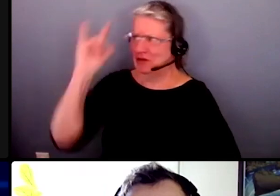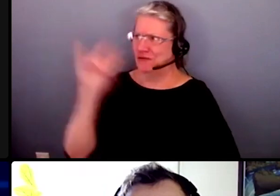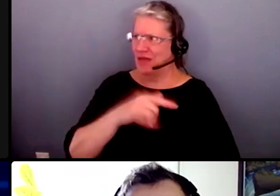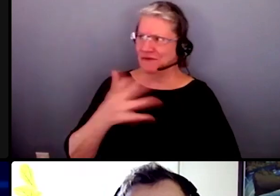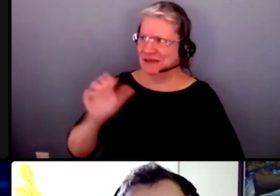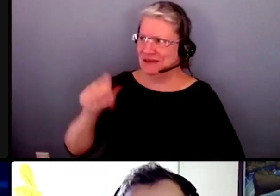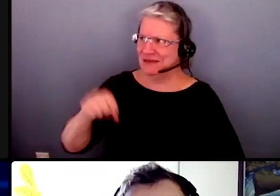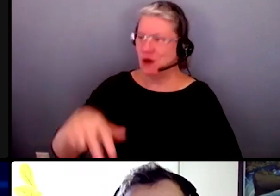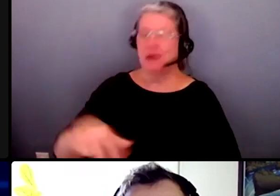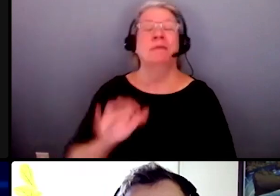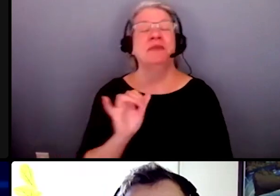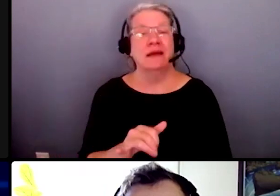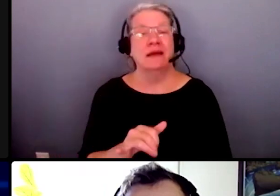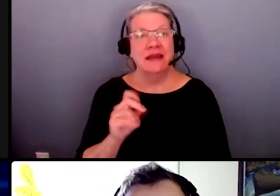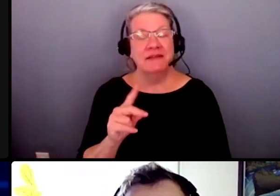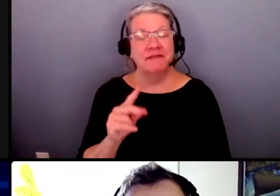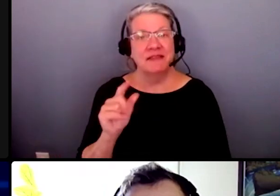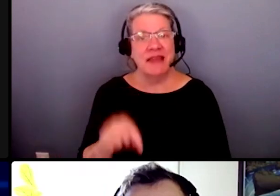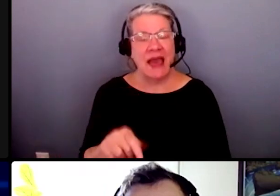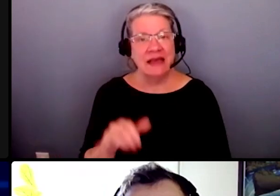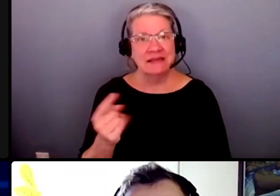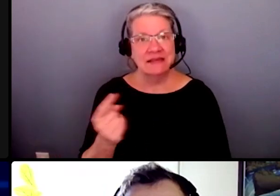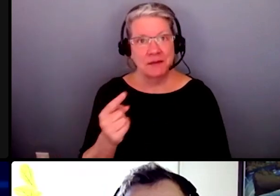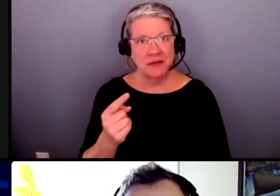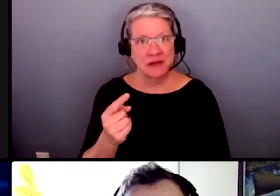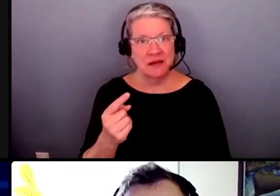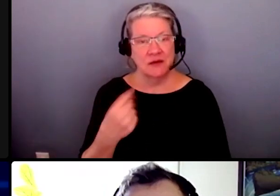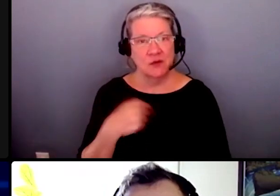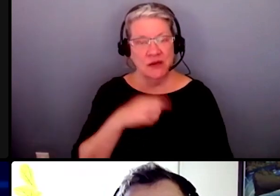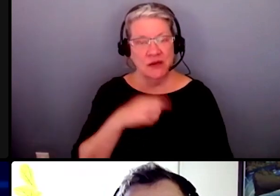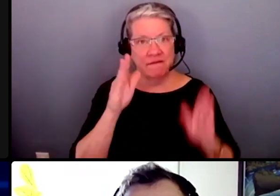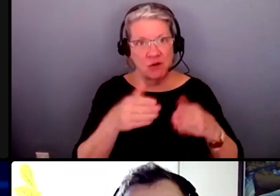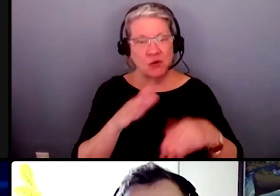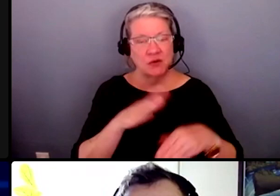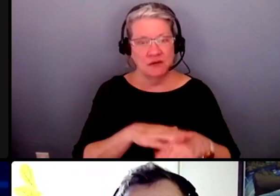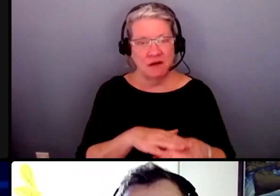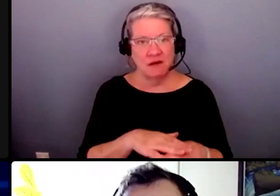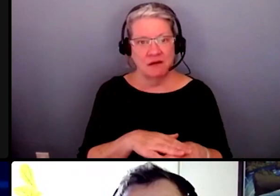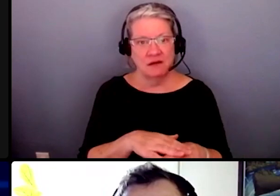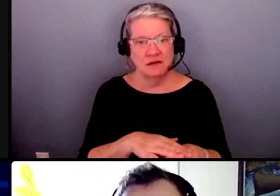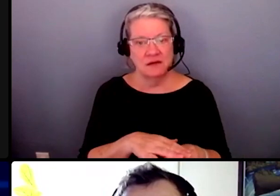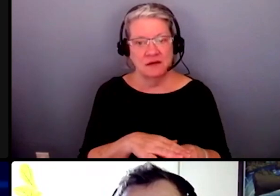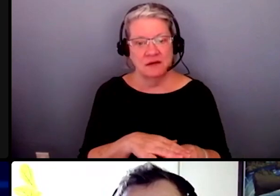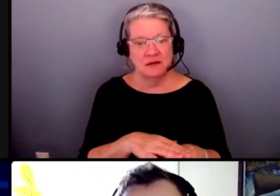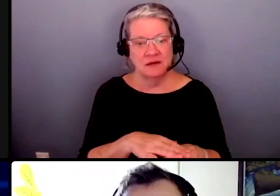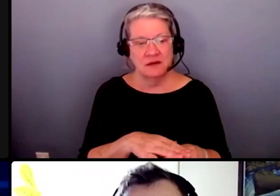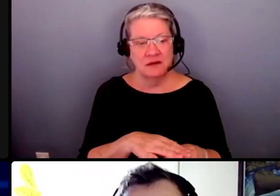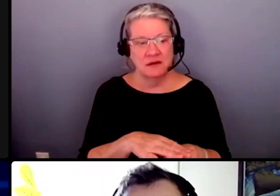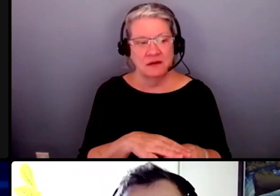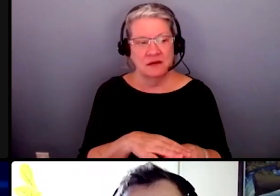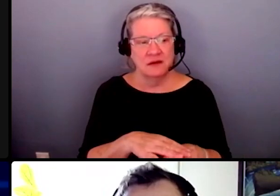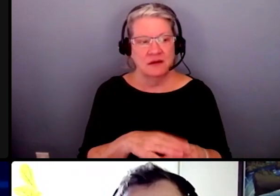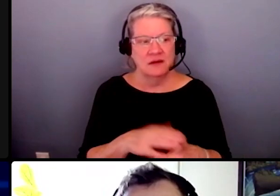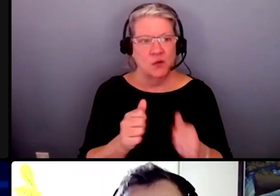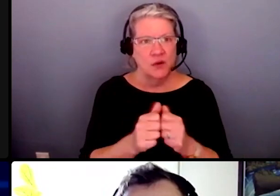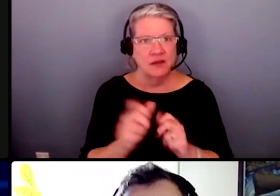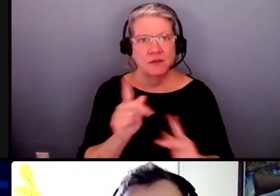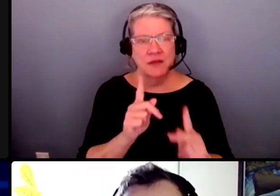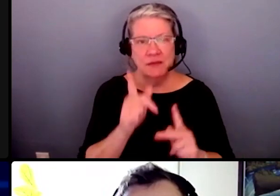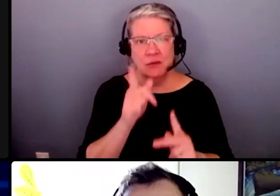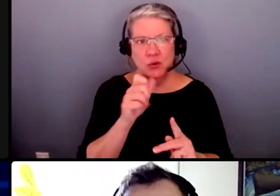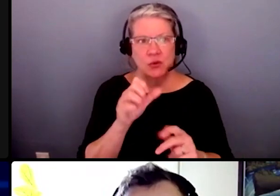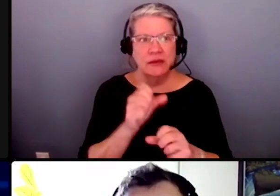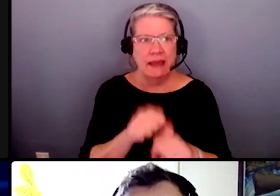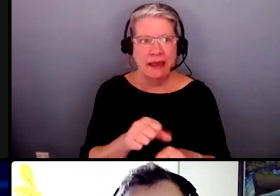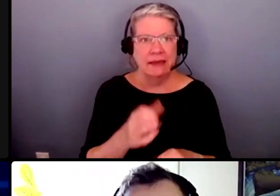if that could be something that is focused on within the people that can get them i mean